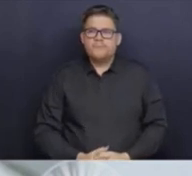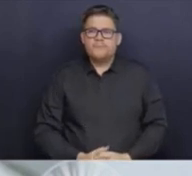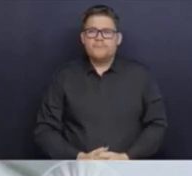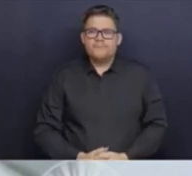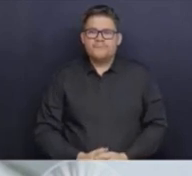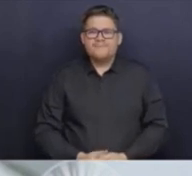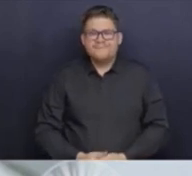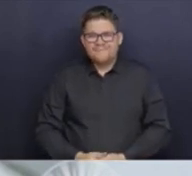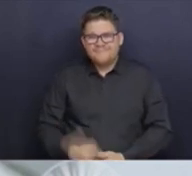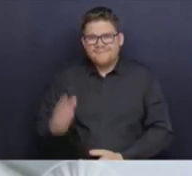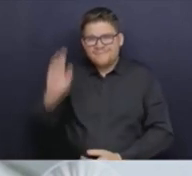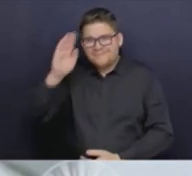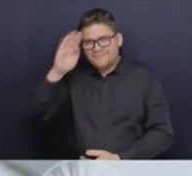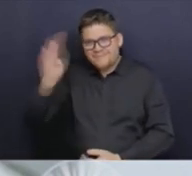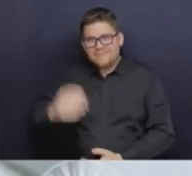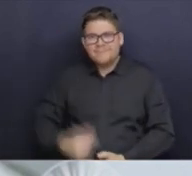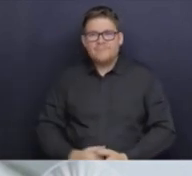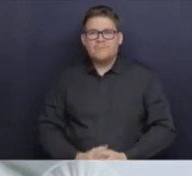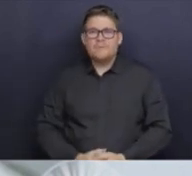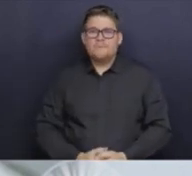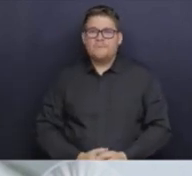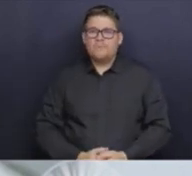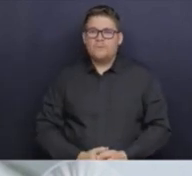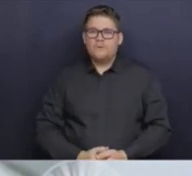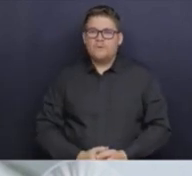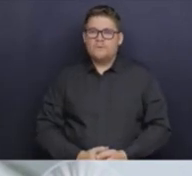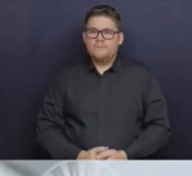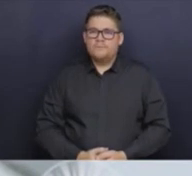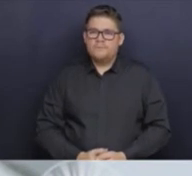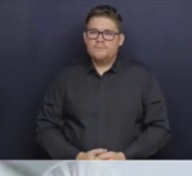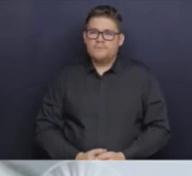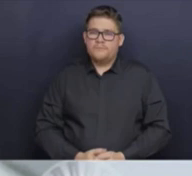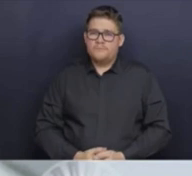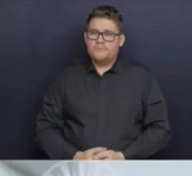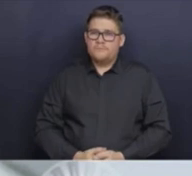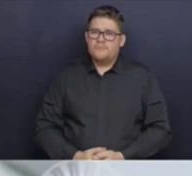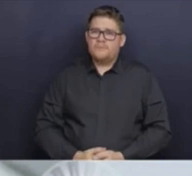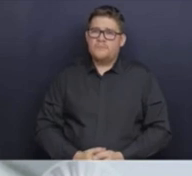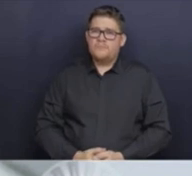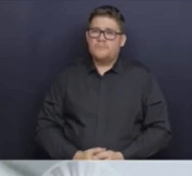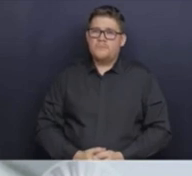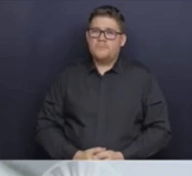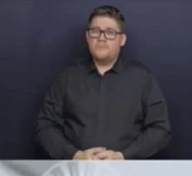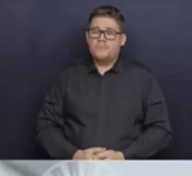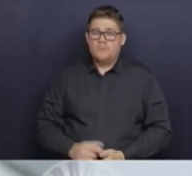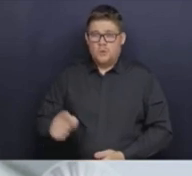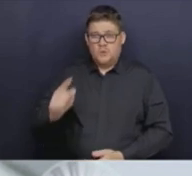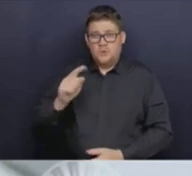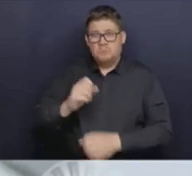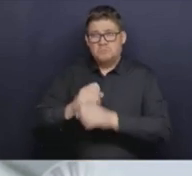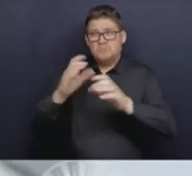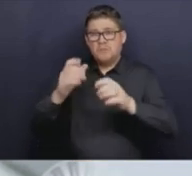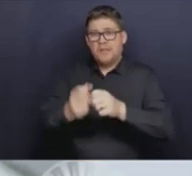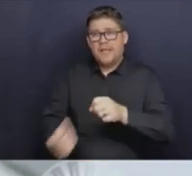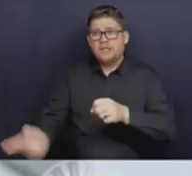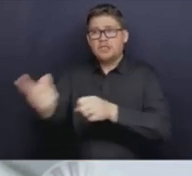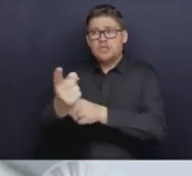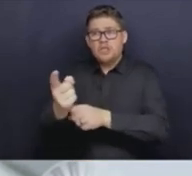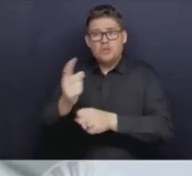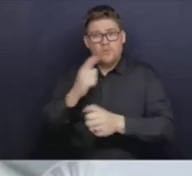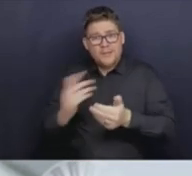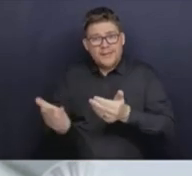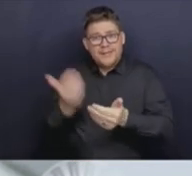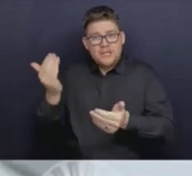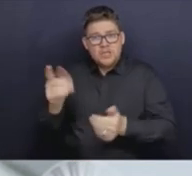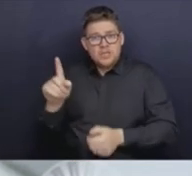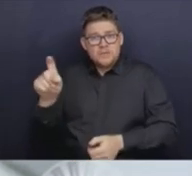Hi. I'm wondering if we can expect next year to be an easier season of respiratory illness. Like, does the